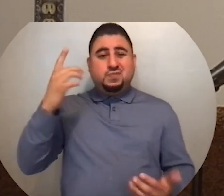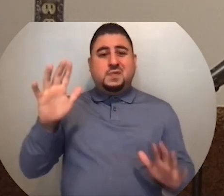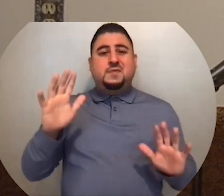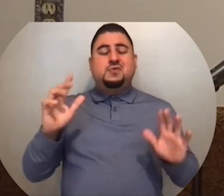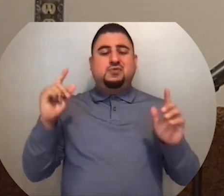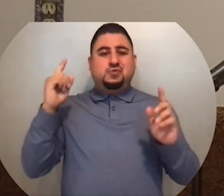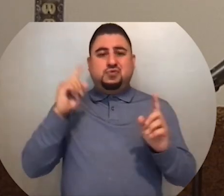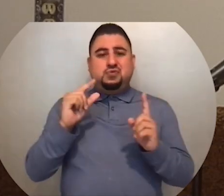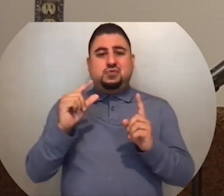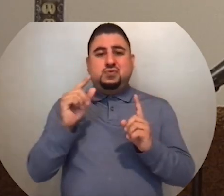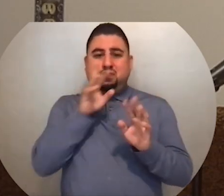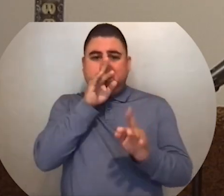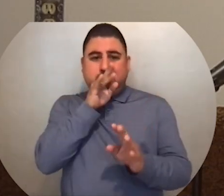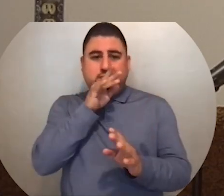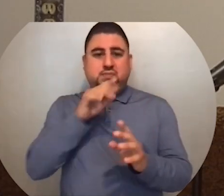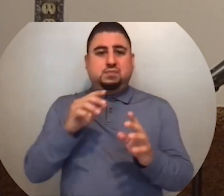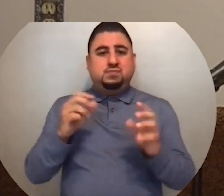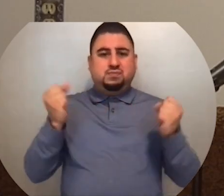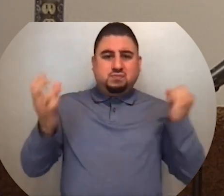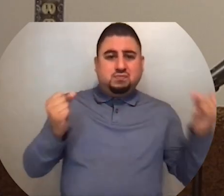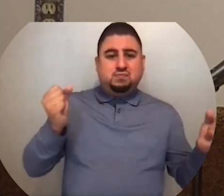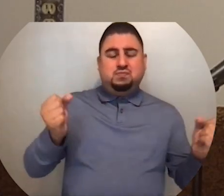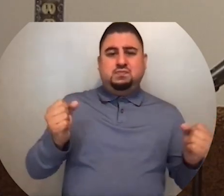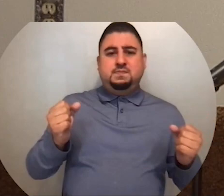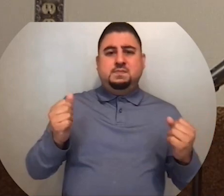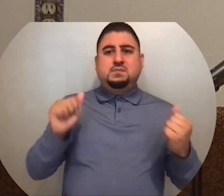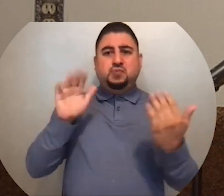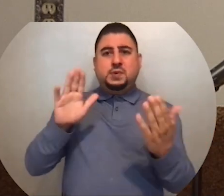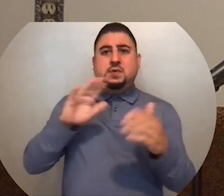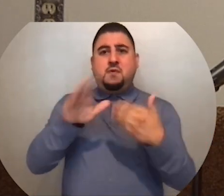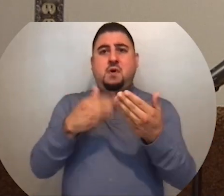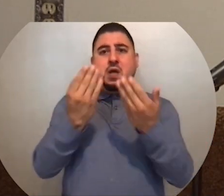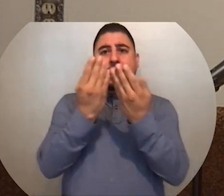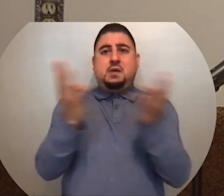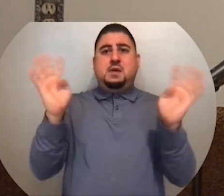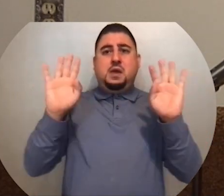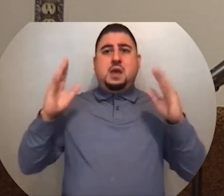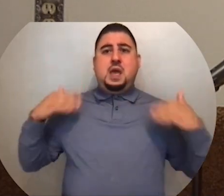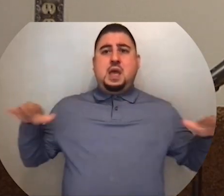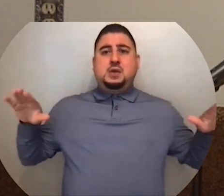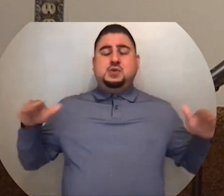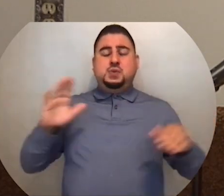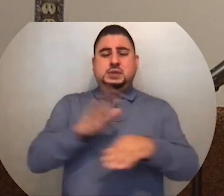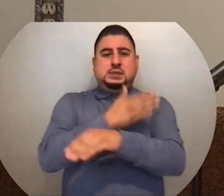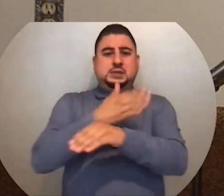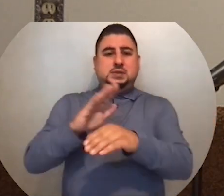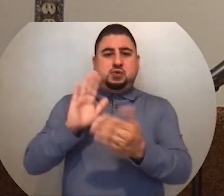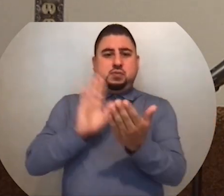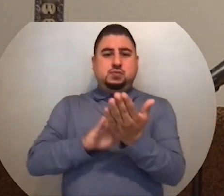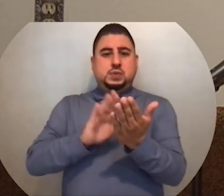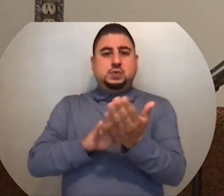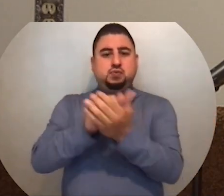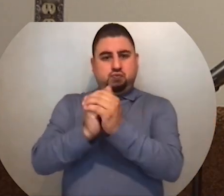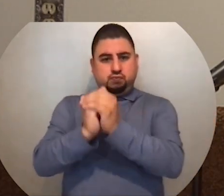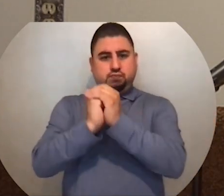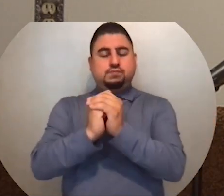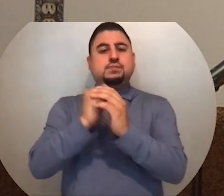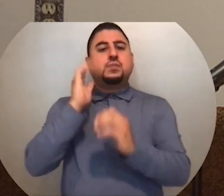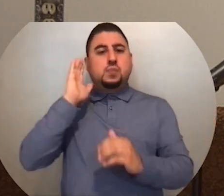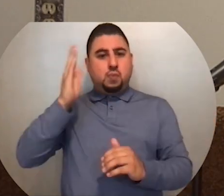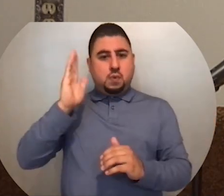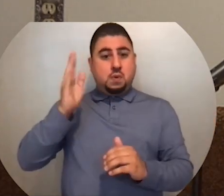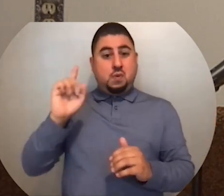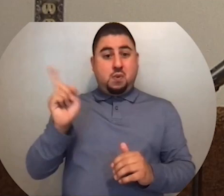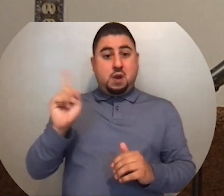the words of my mouth. In the presence of the angels, I will sing your praise. I will worship you at your